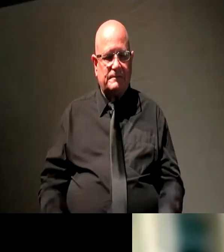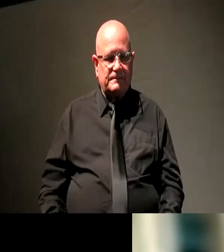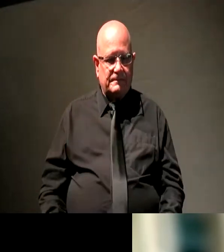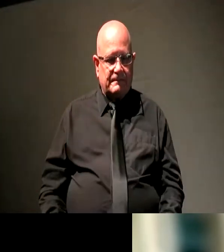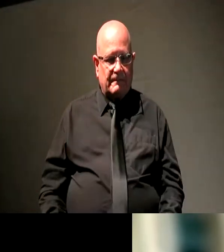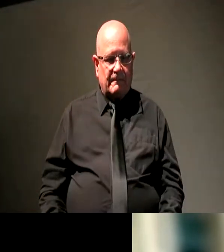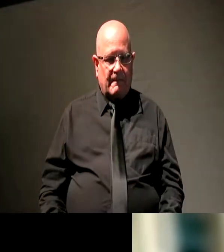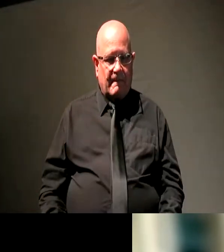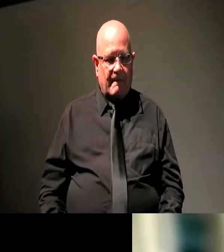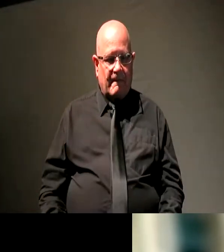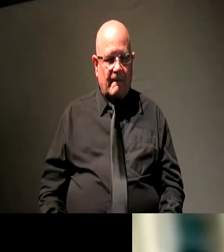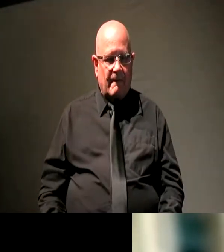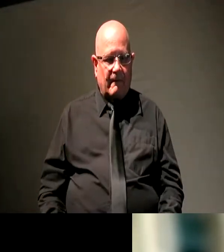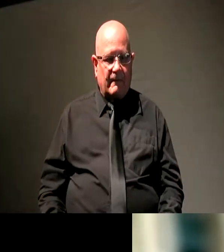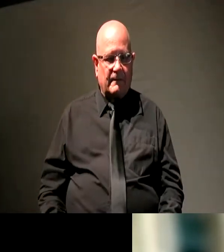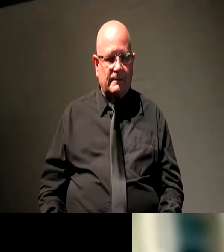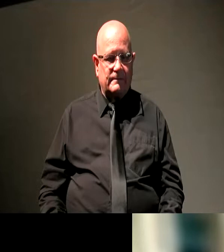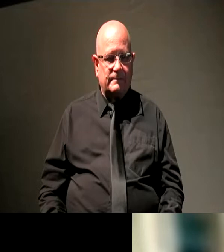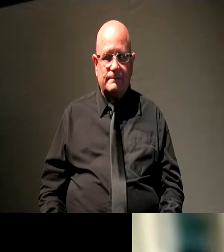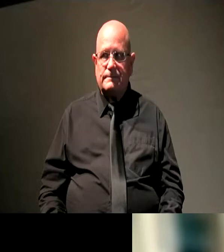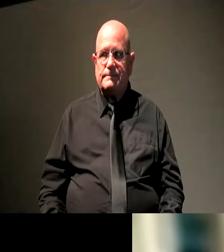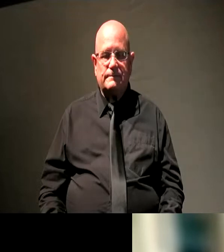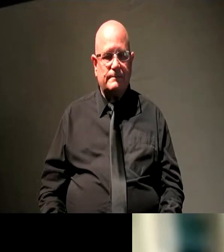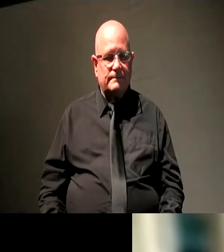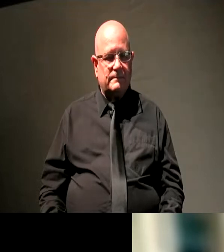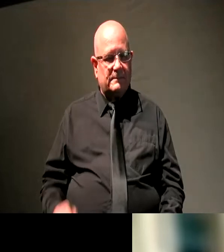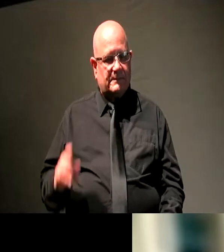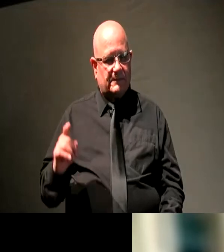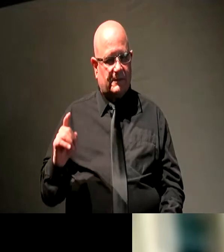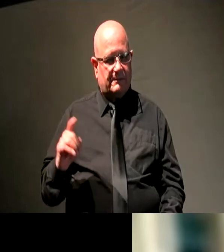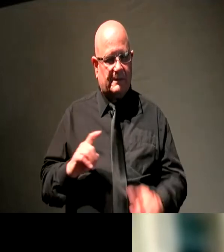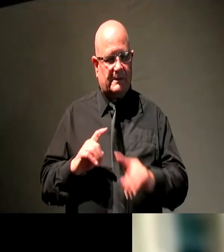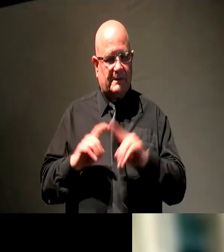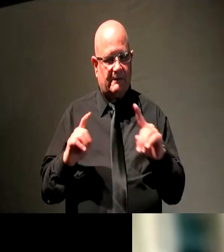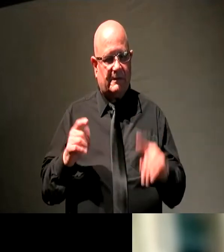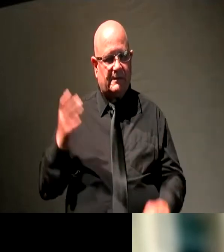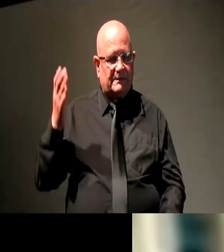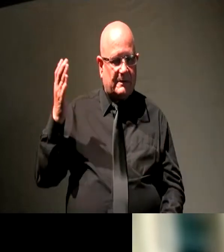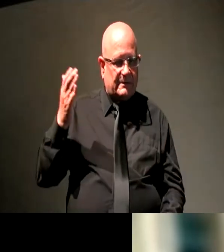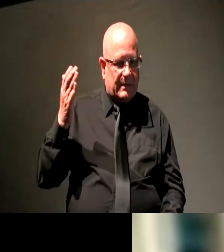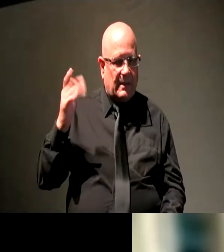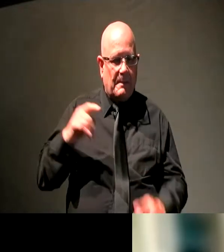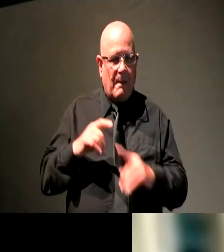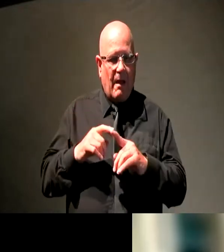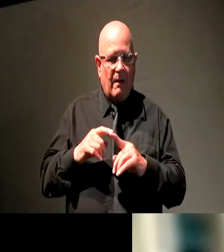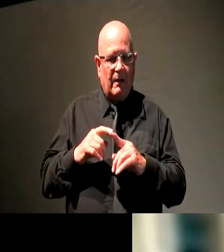Now, this session is going to be a little bit different in that he will be speaking specifically about technology.